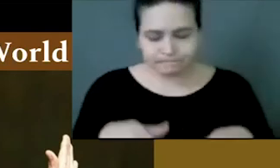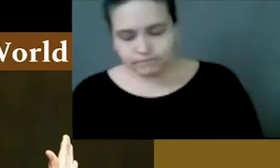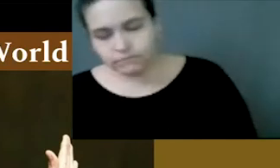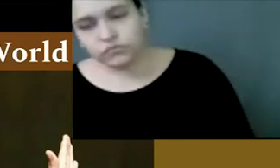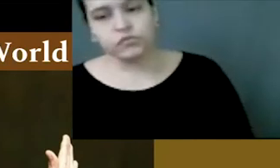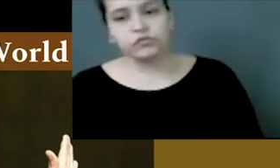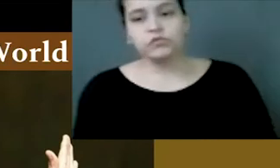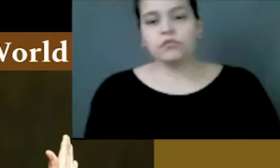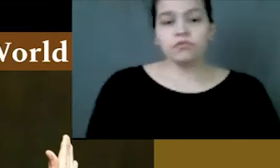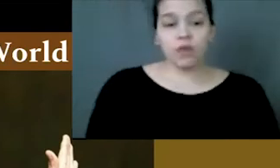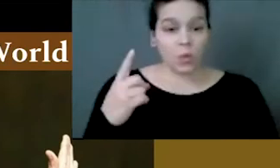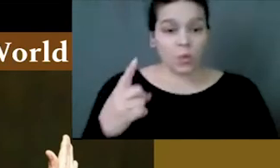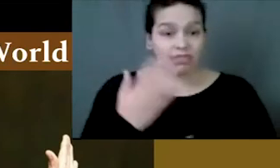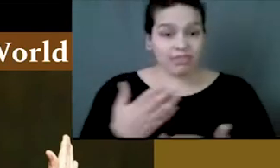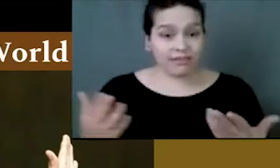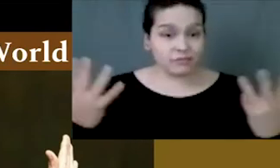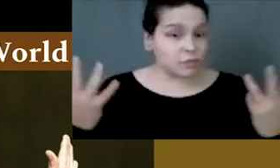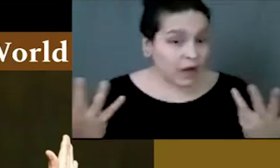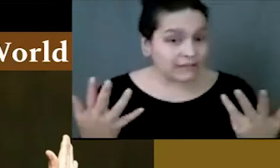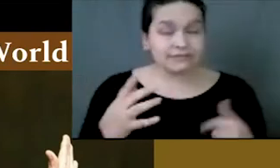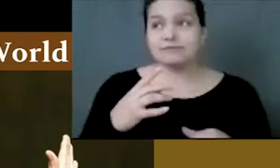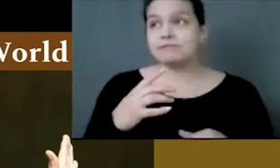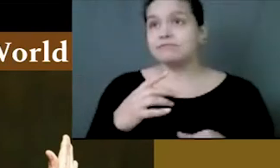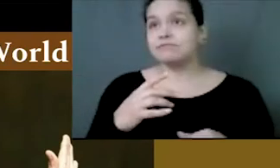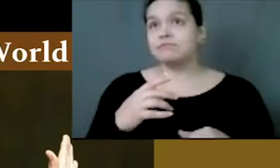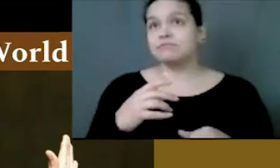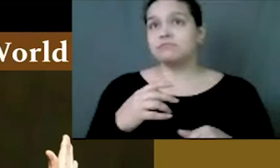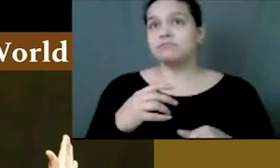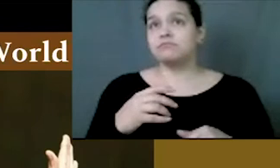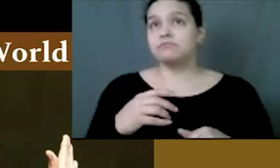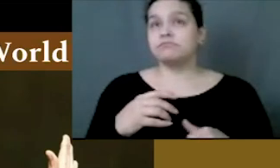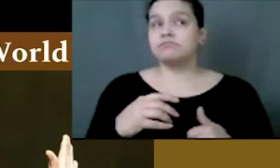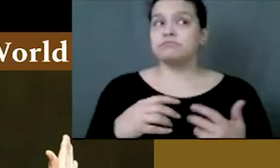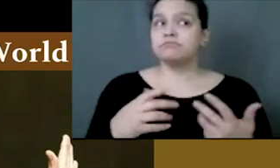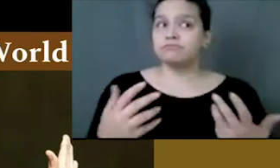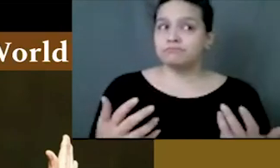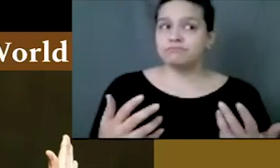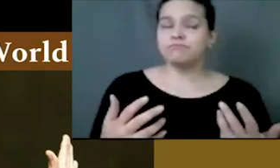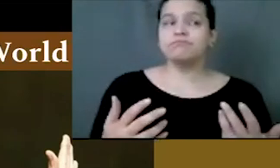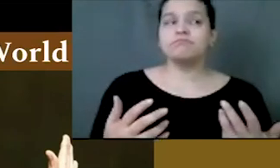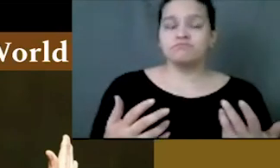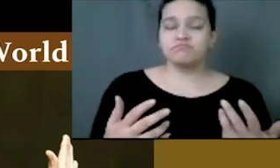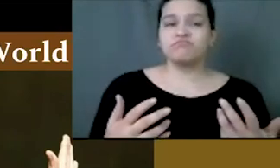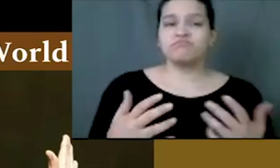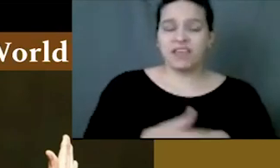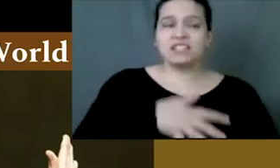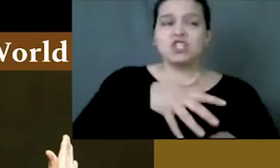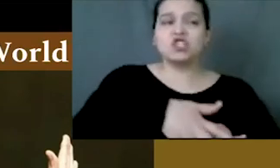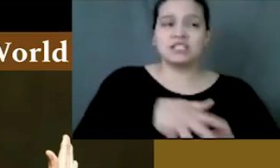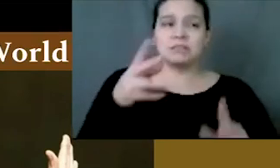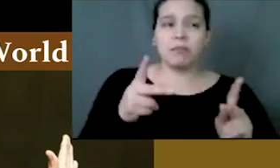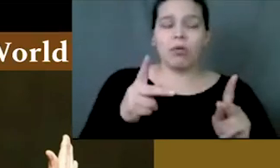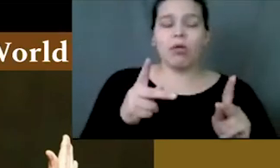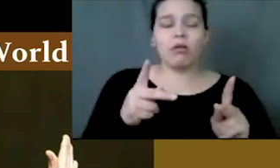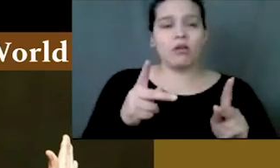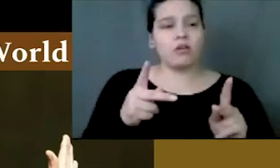figure out along the way. One of those things was, is, and probably will